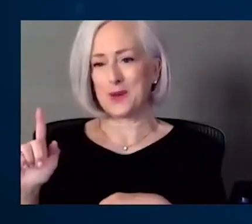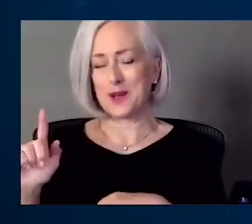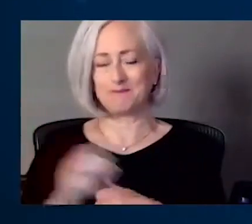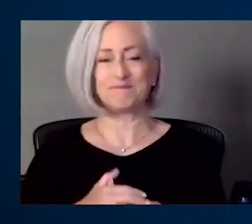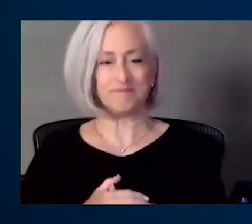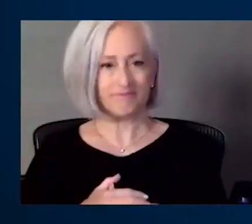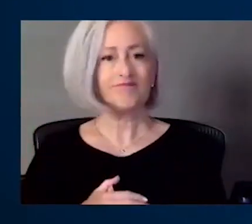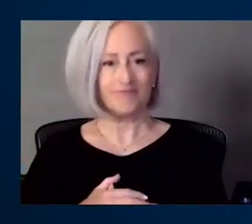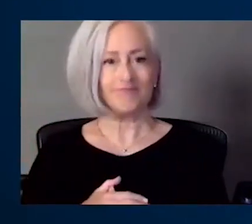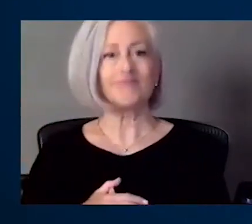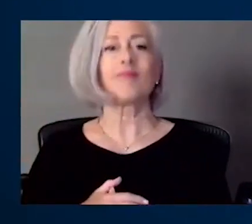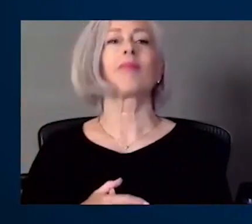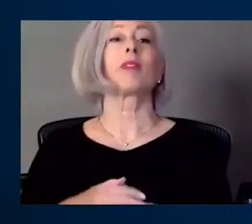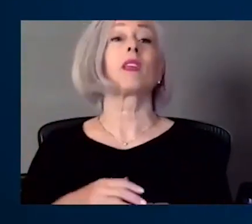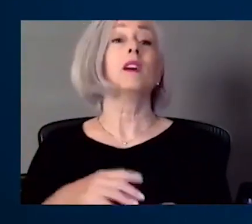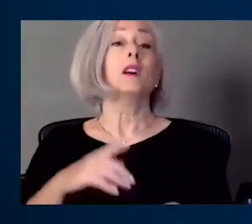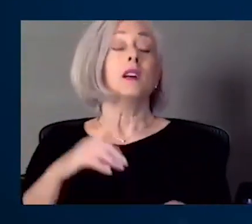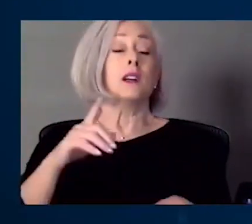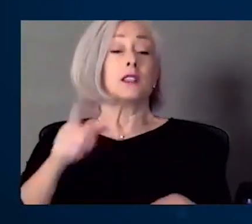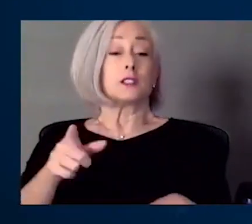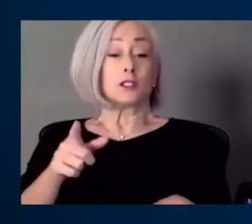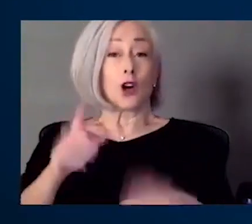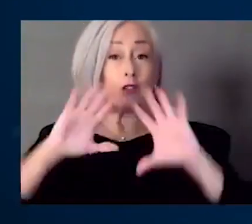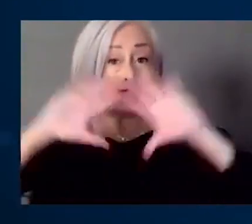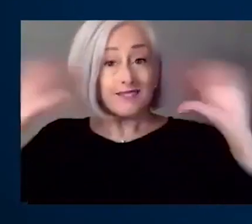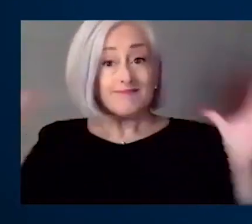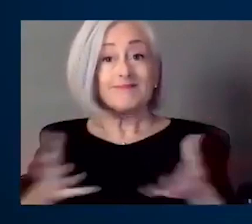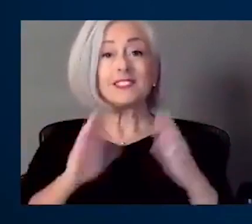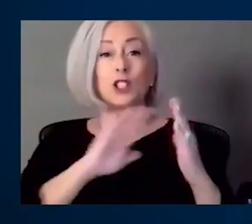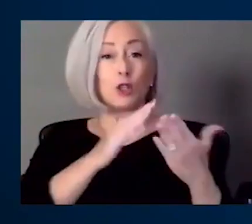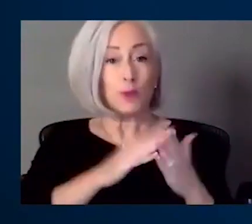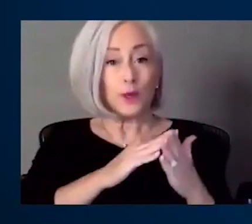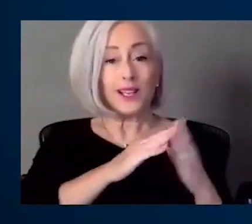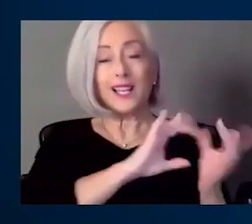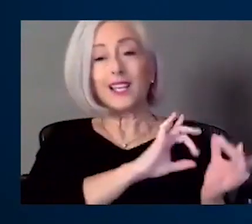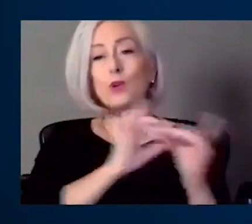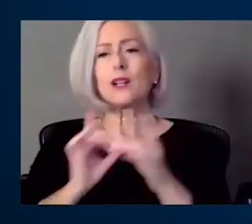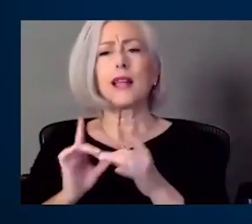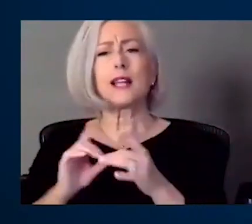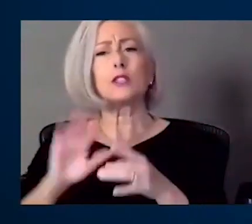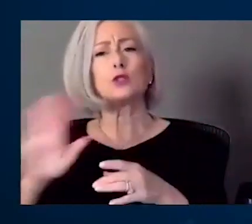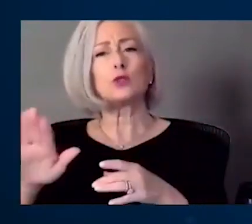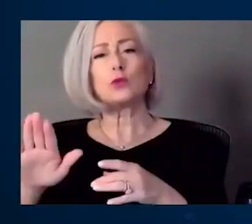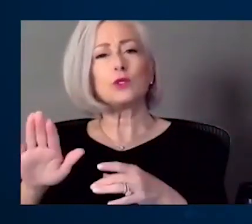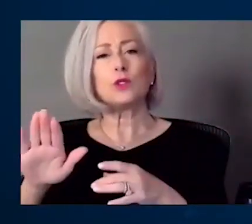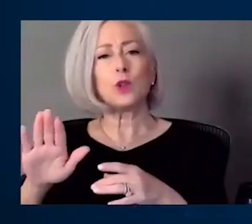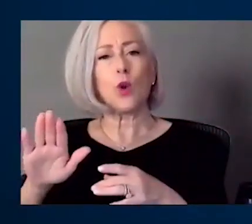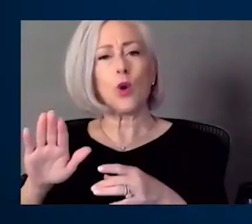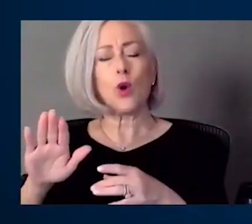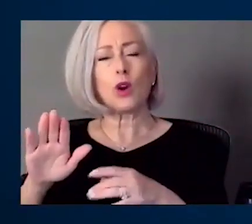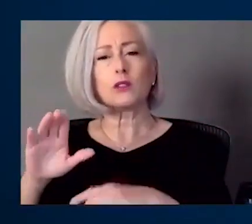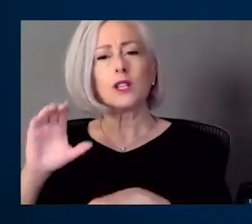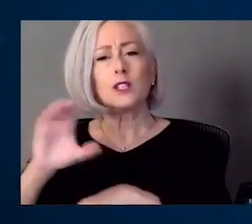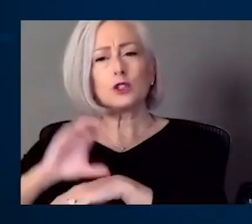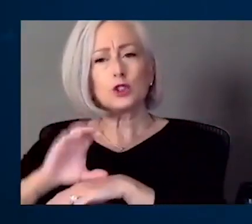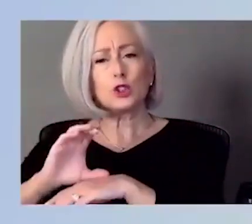community down to your congregation, how is your congregation doing with the pandemic and are people getting vaccinated?